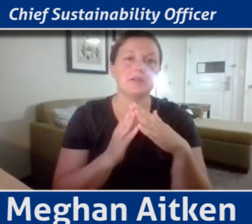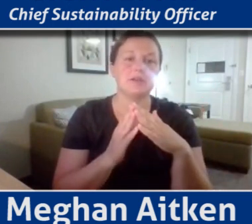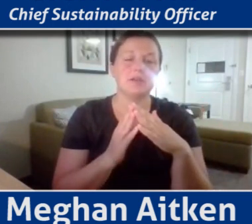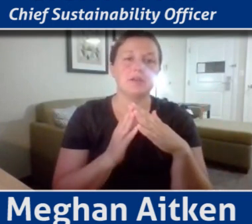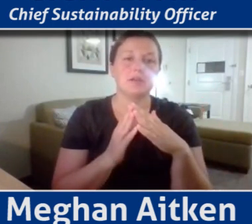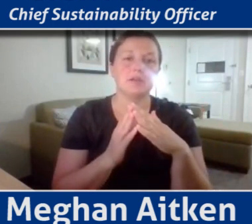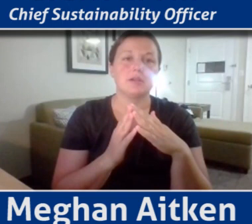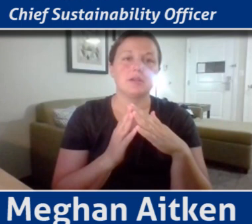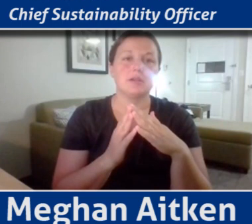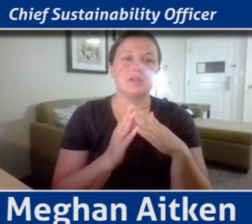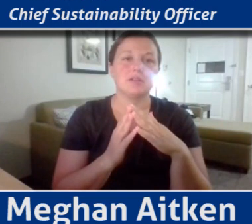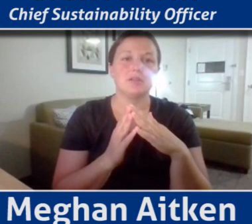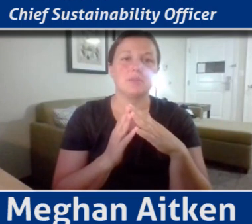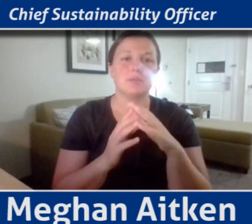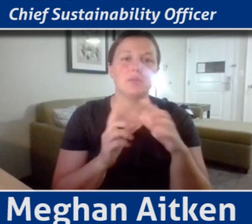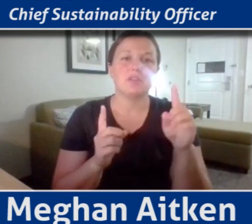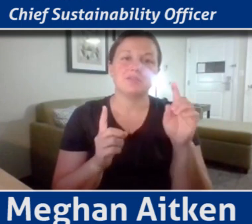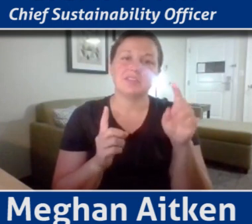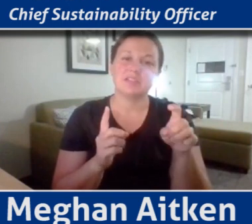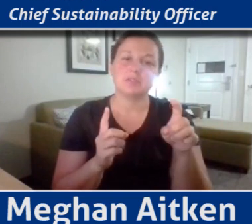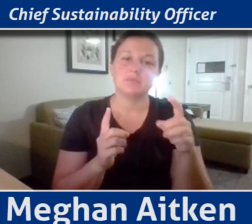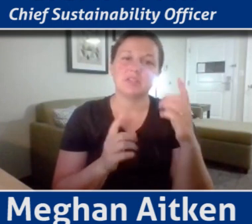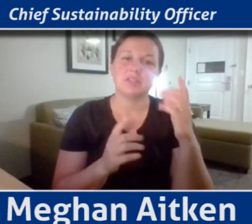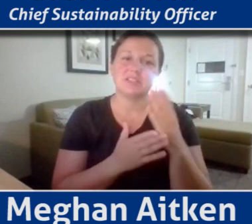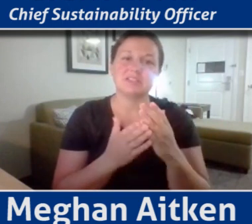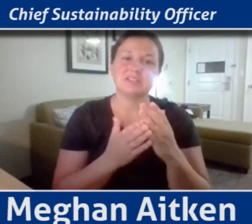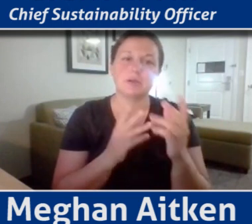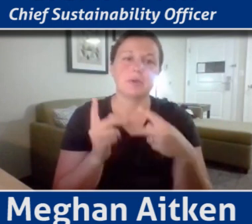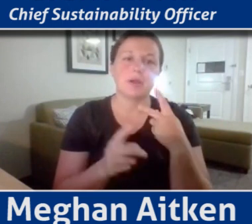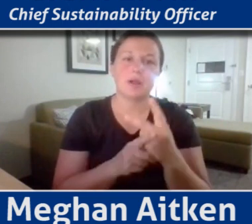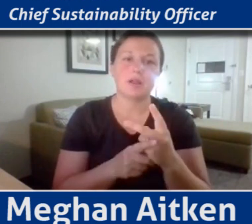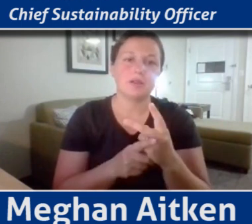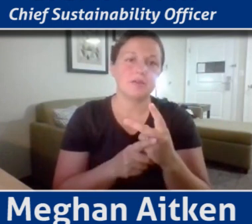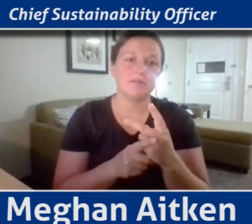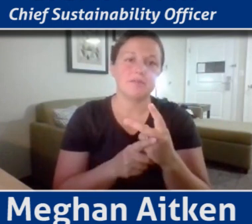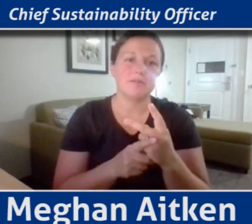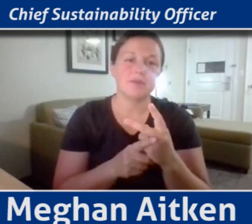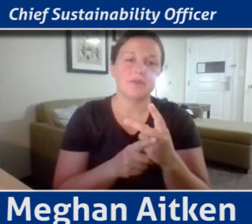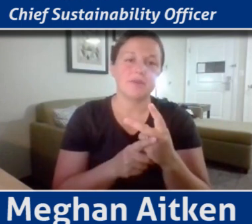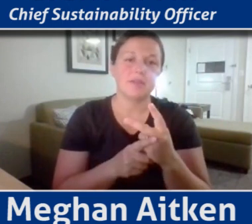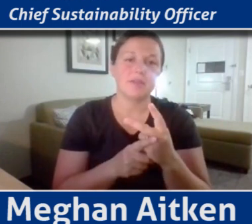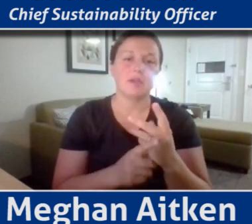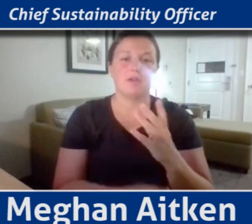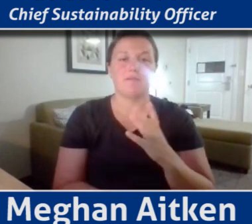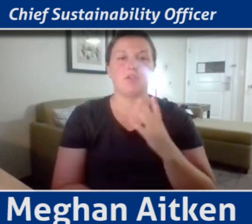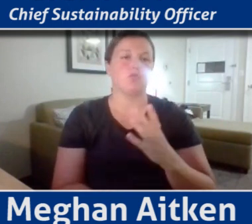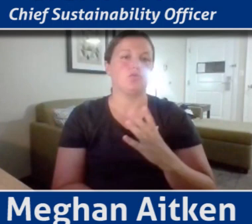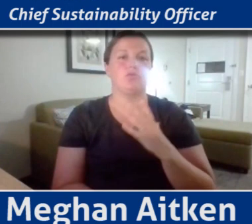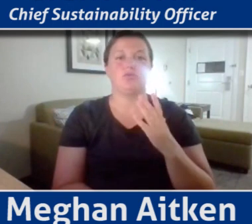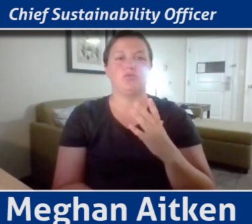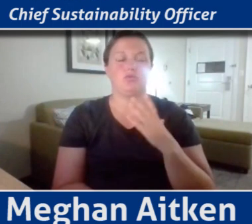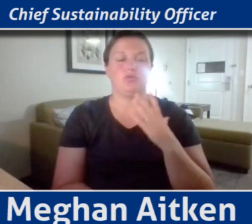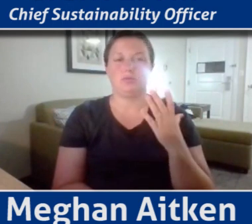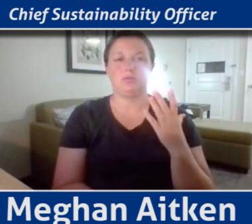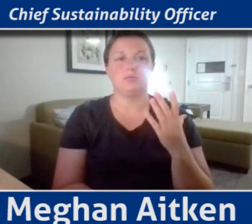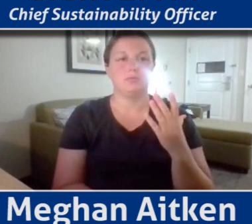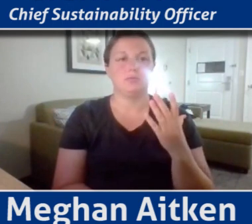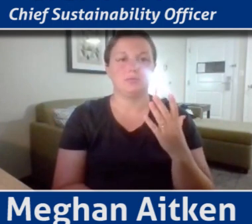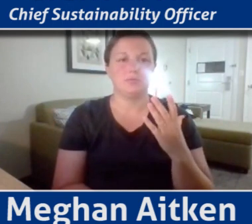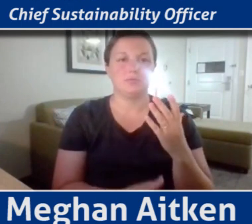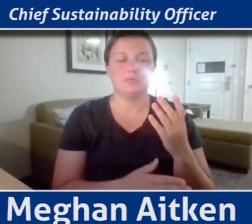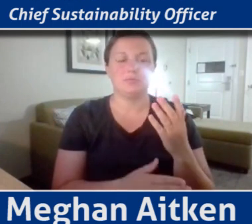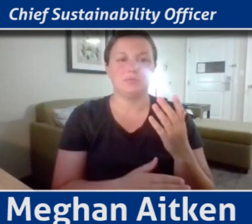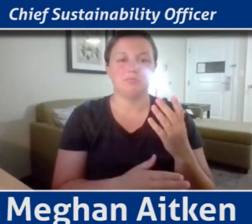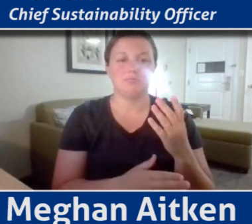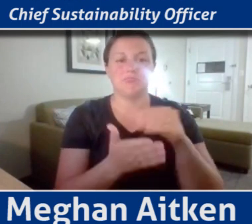there needs to be some tweaking to make them as beneficial to us as possible. So that was our first phase,